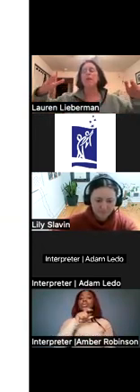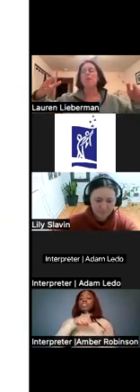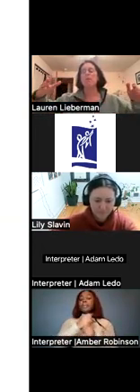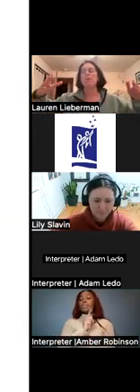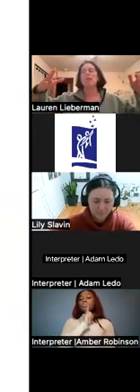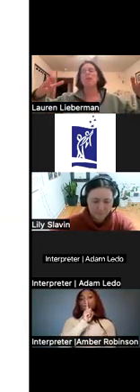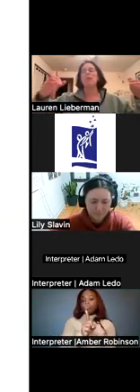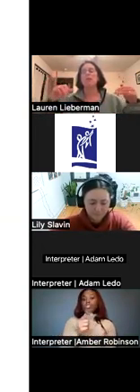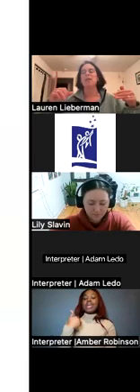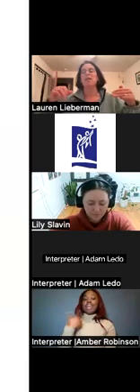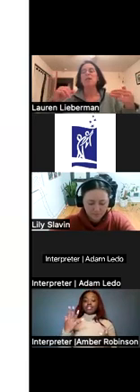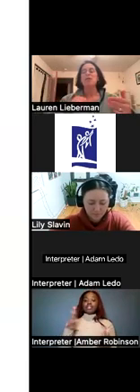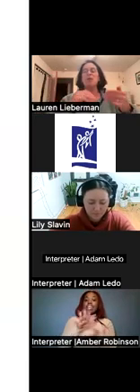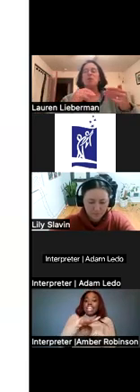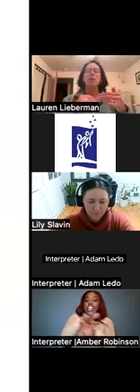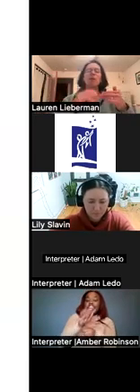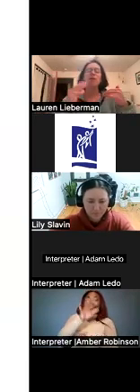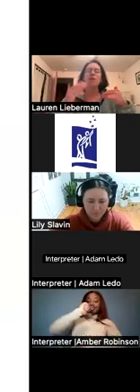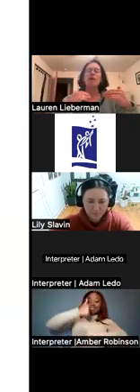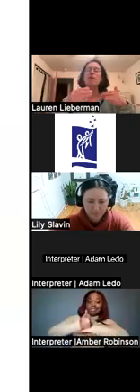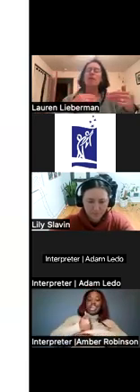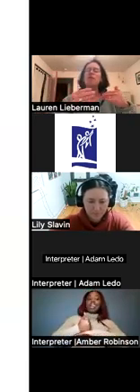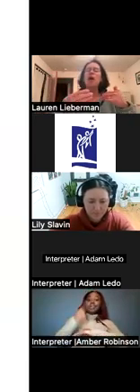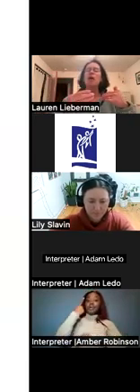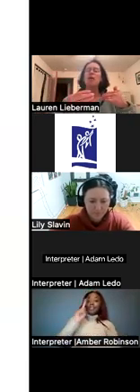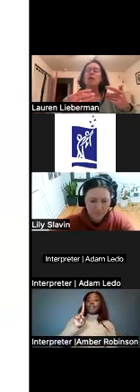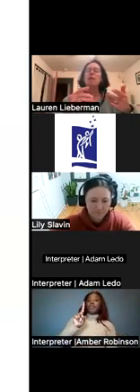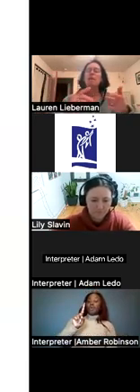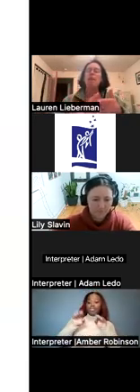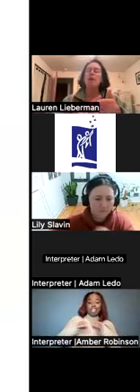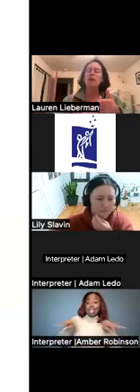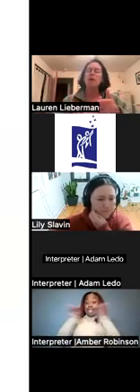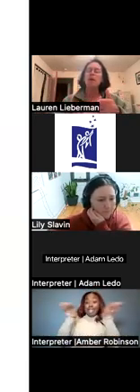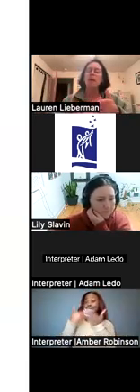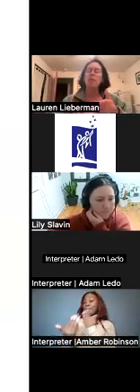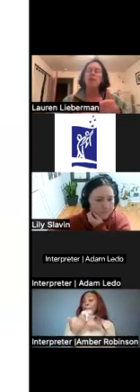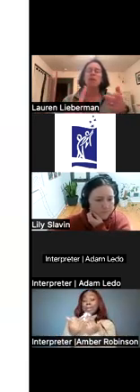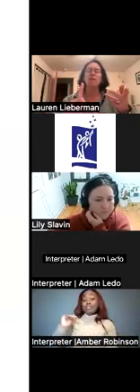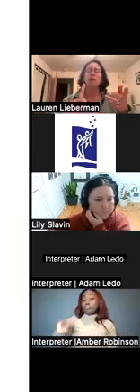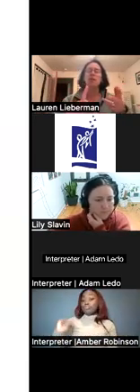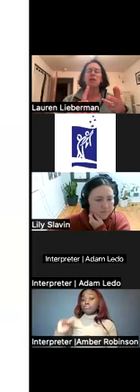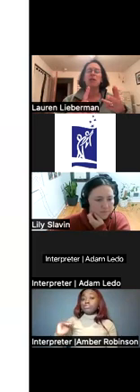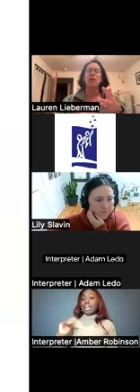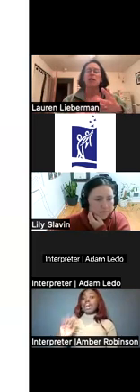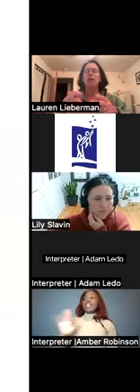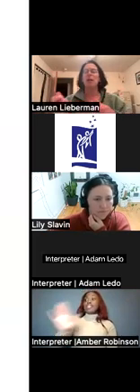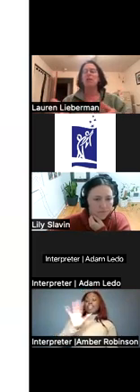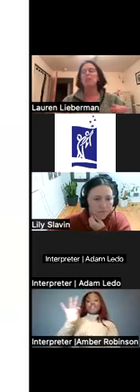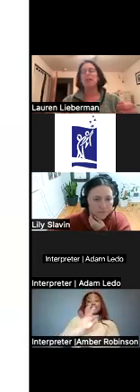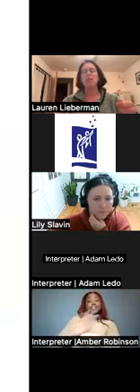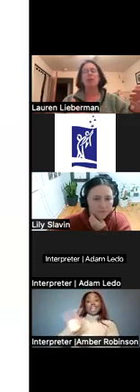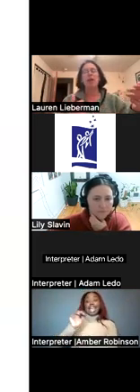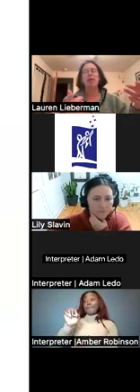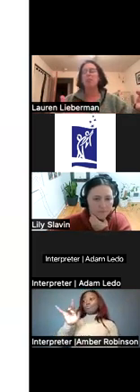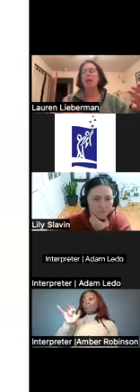enough variables in place. So no matter the level of the child, their ambulatory function, their